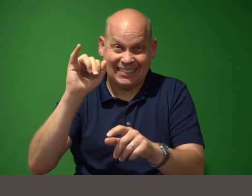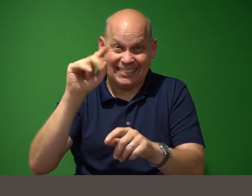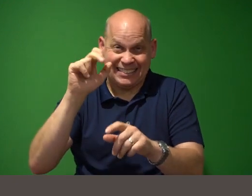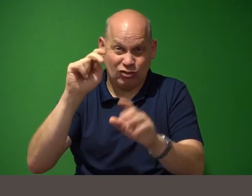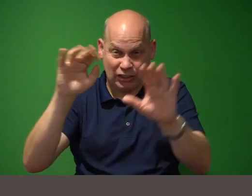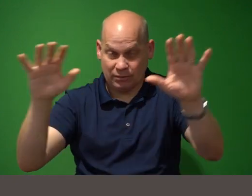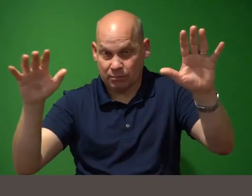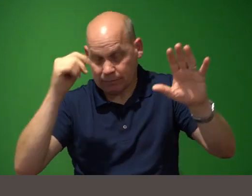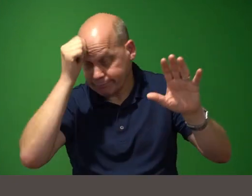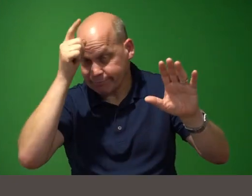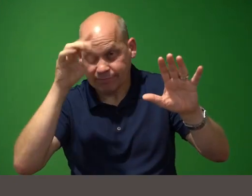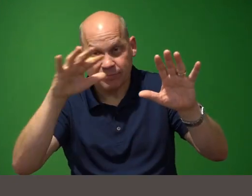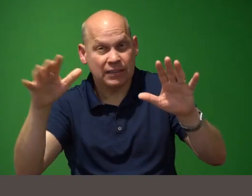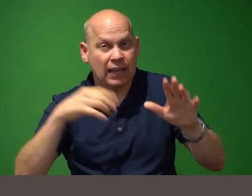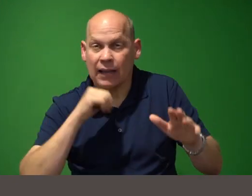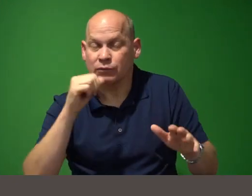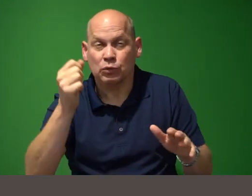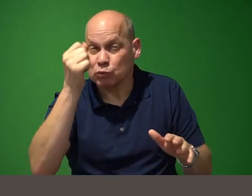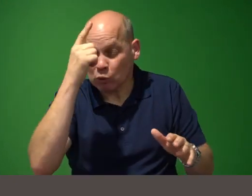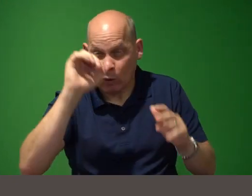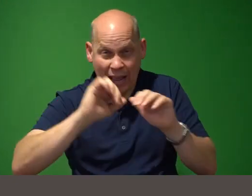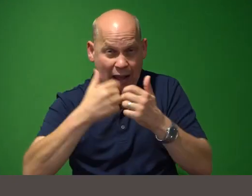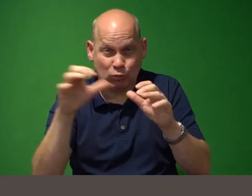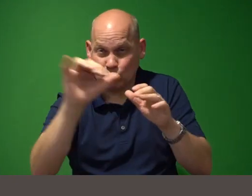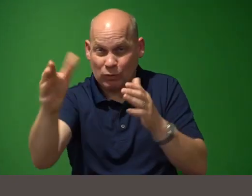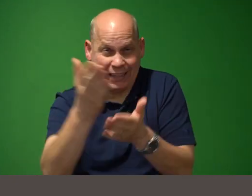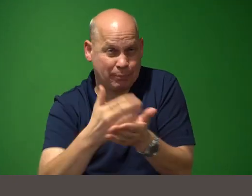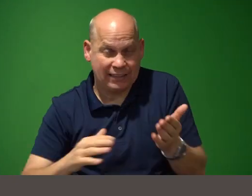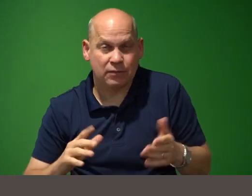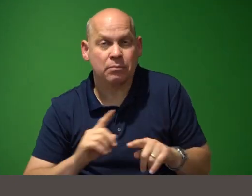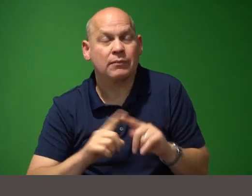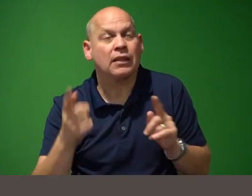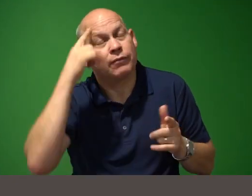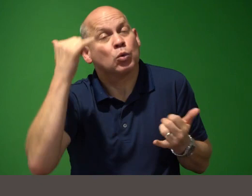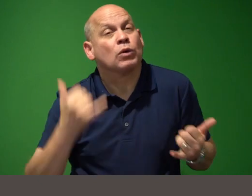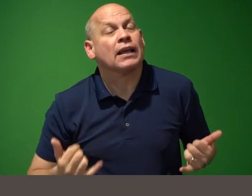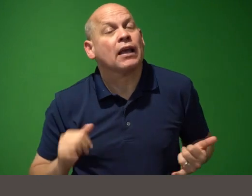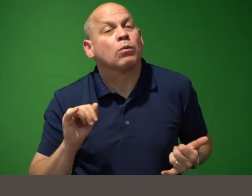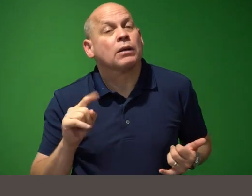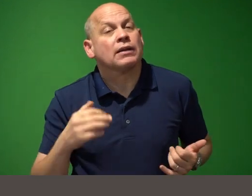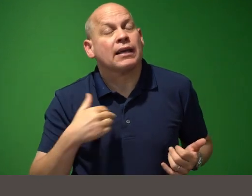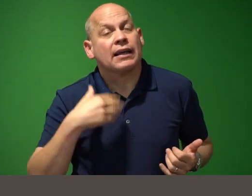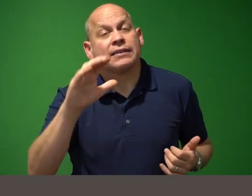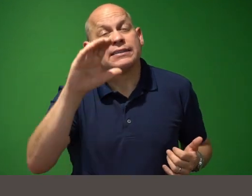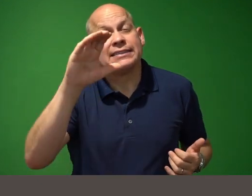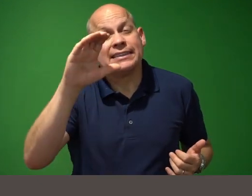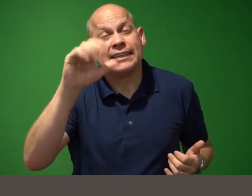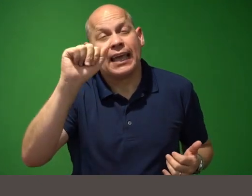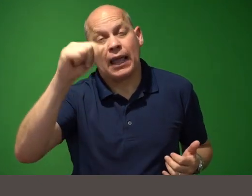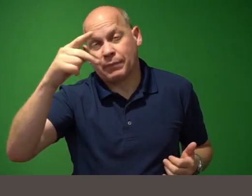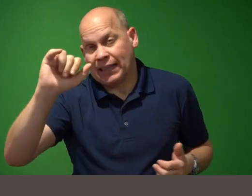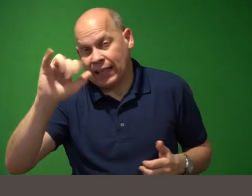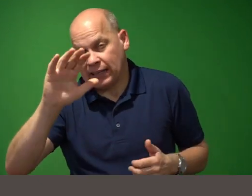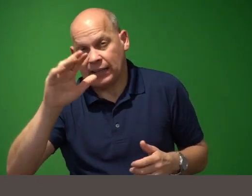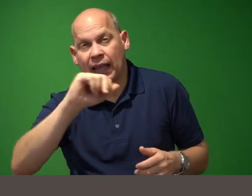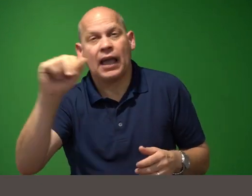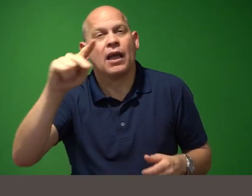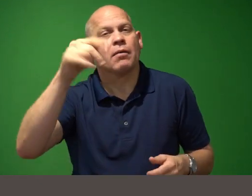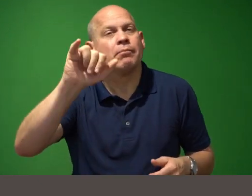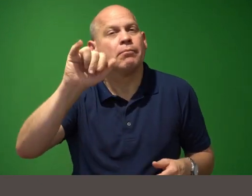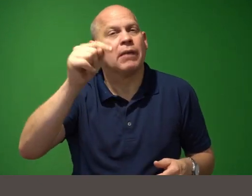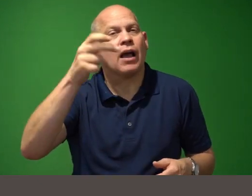know how to do that piece for now it has a c api and a python api is planned